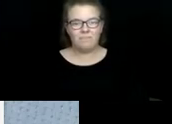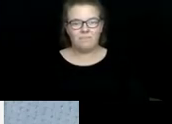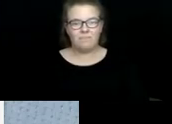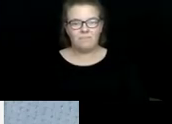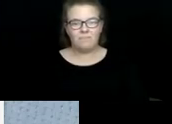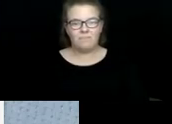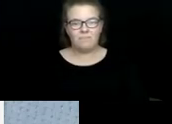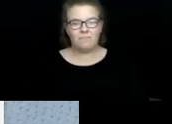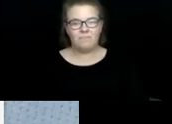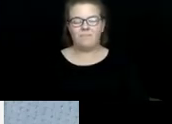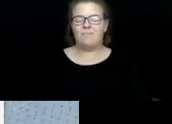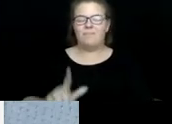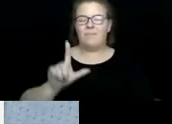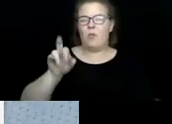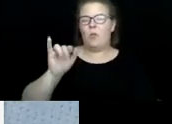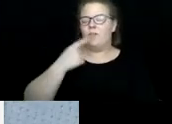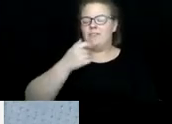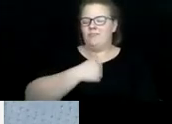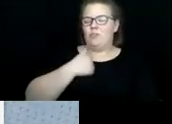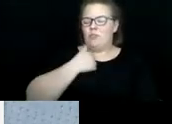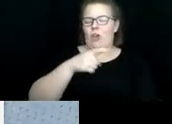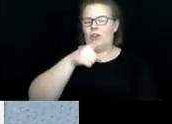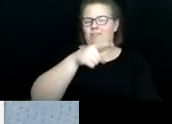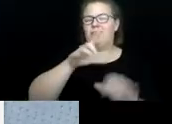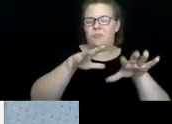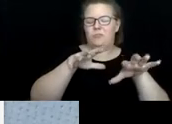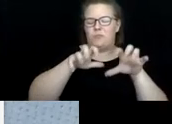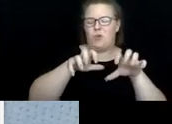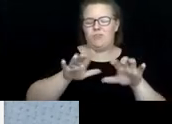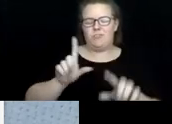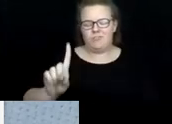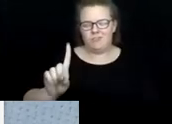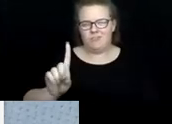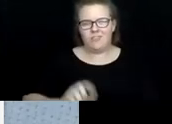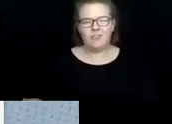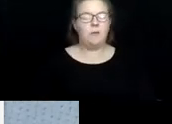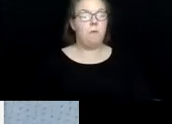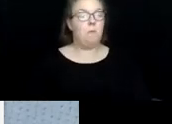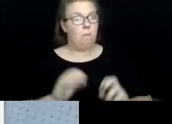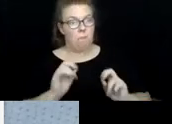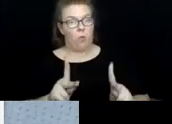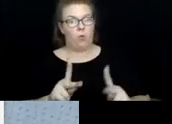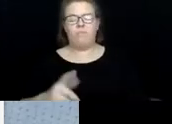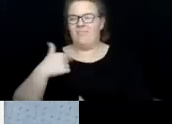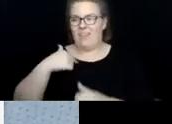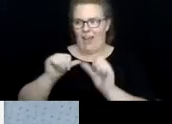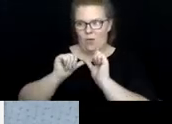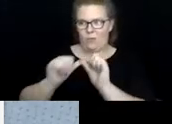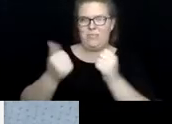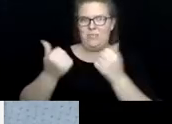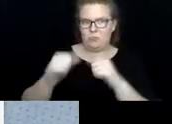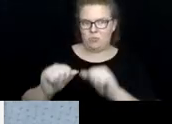Sorry, Joanne, it froze up on me. Okay. I will keep trying if you want to keep talking.